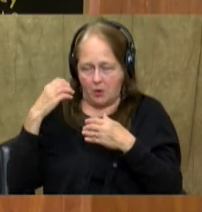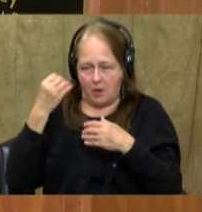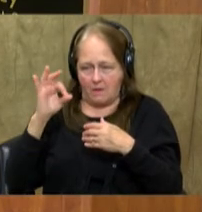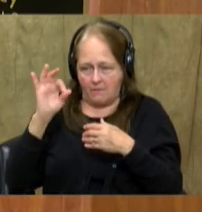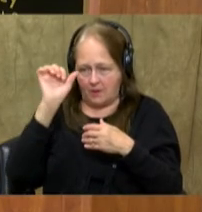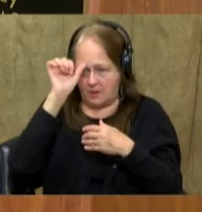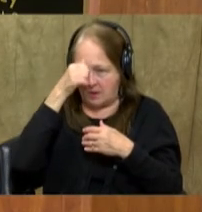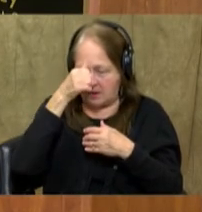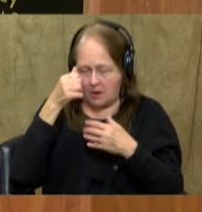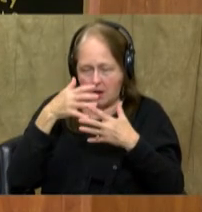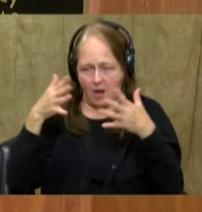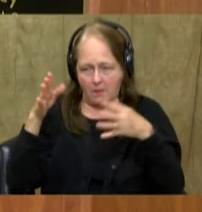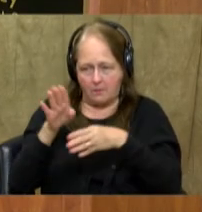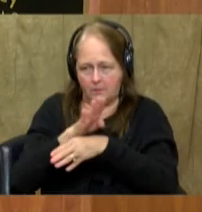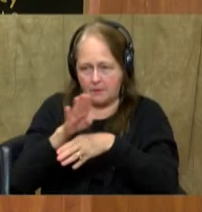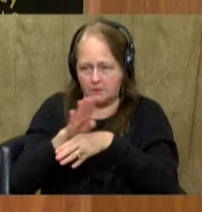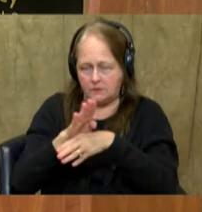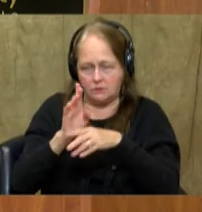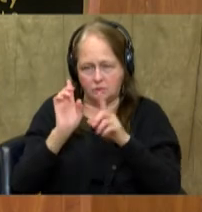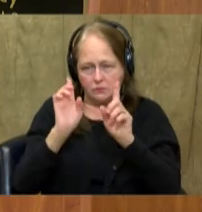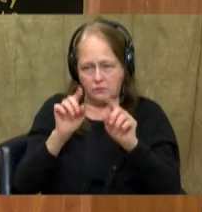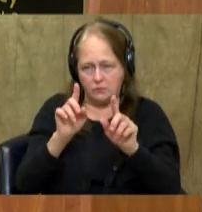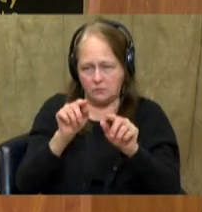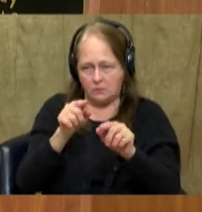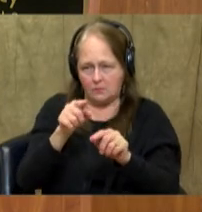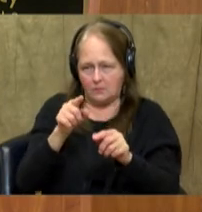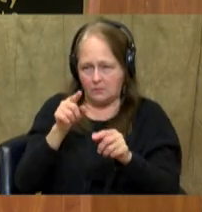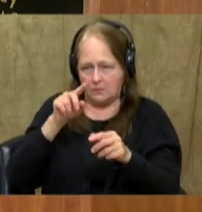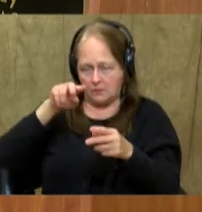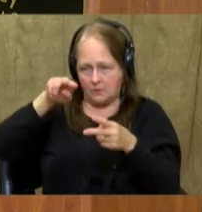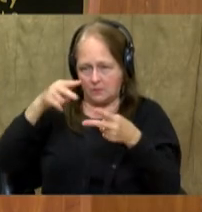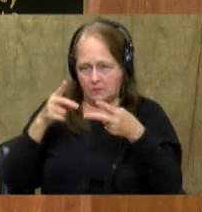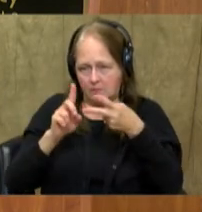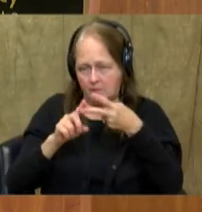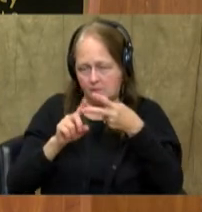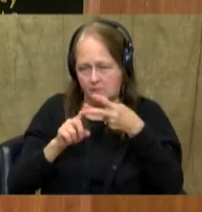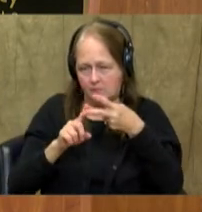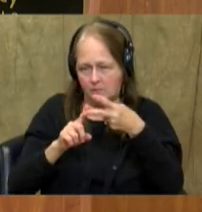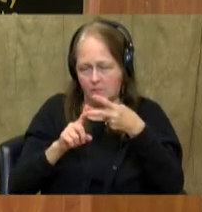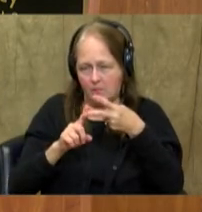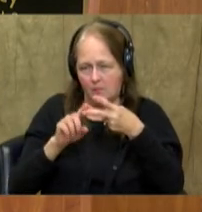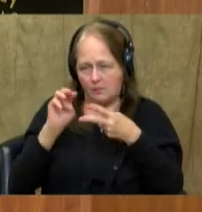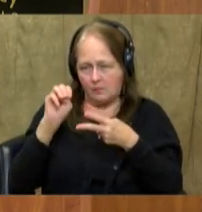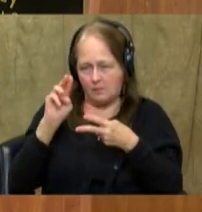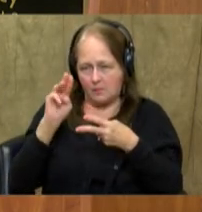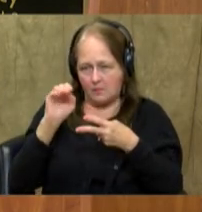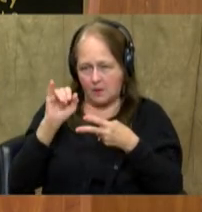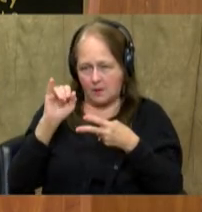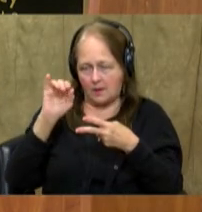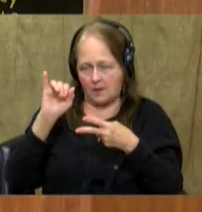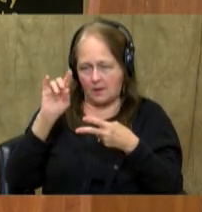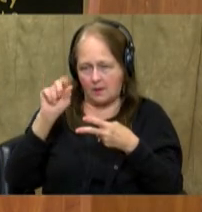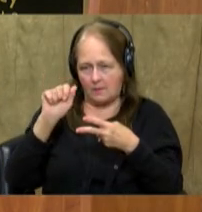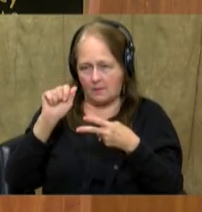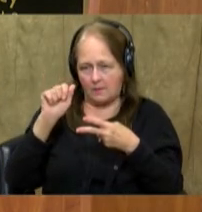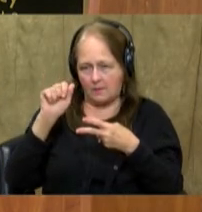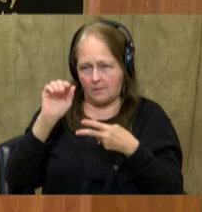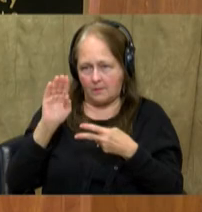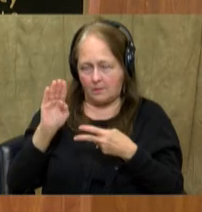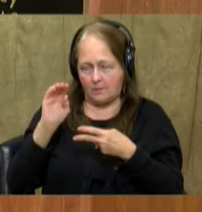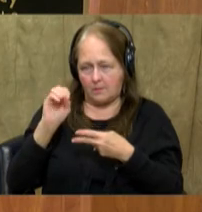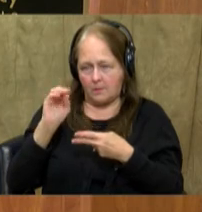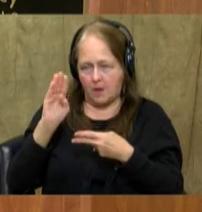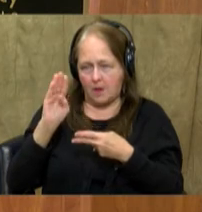commercial center. A lot of business is done there. A second city in South Asia is Mumbai, India. It's formerly known as